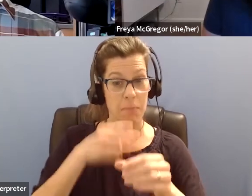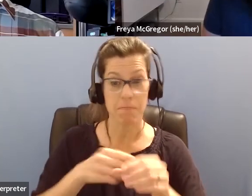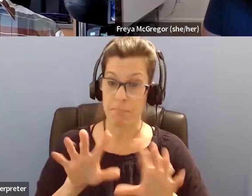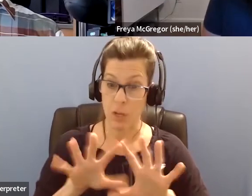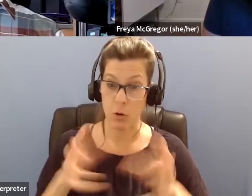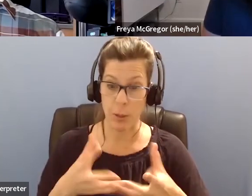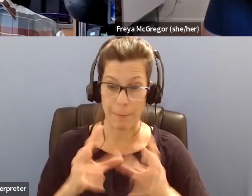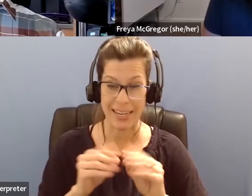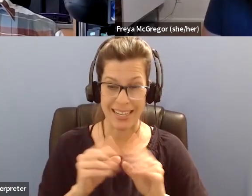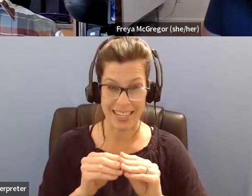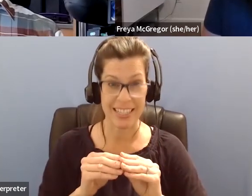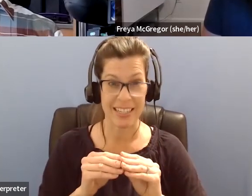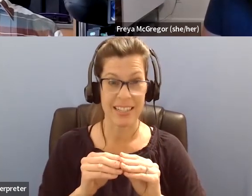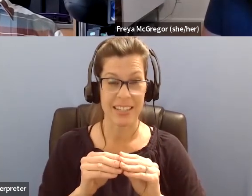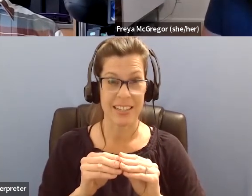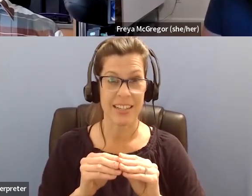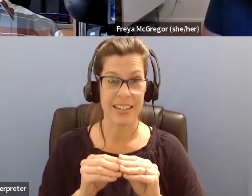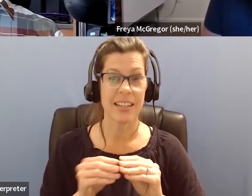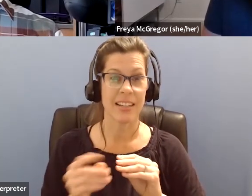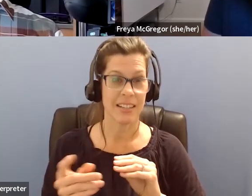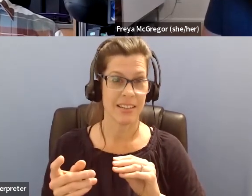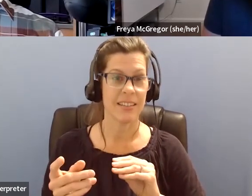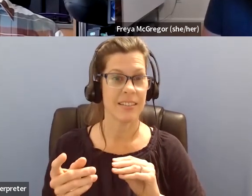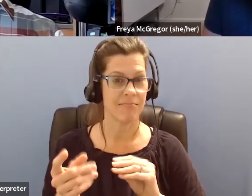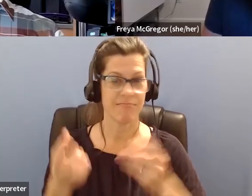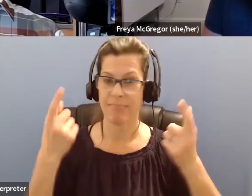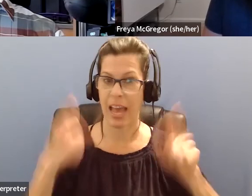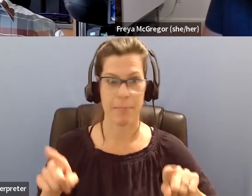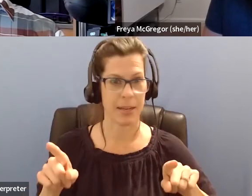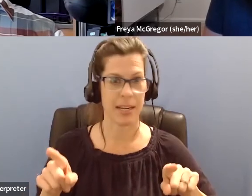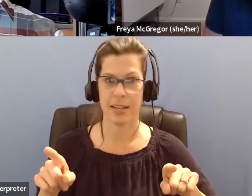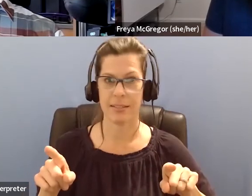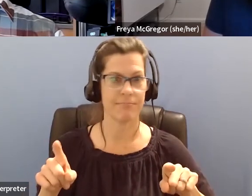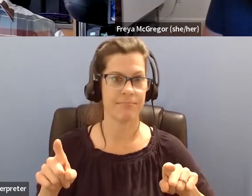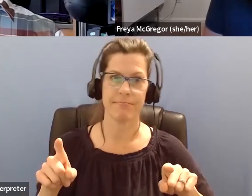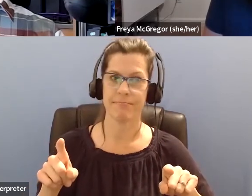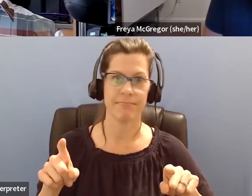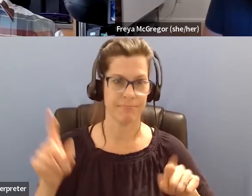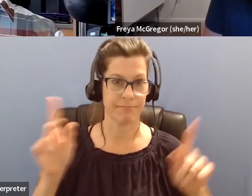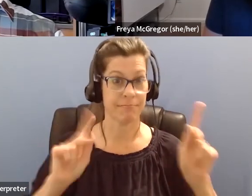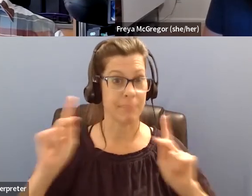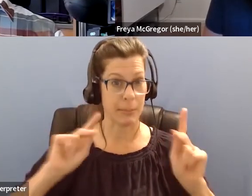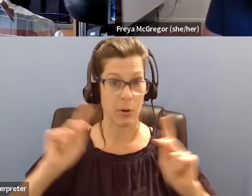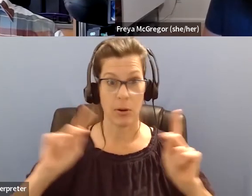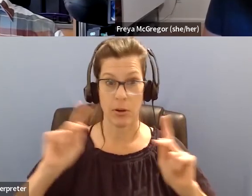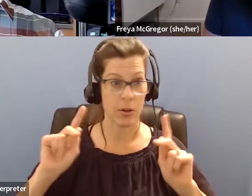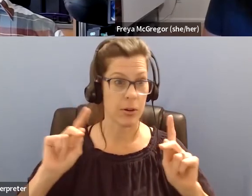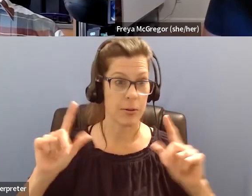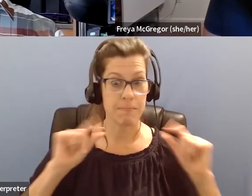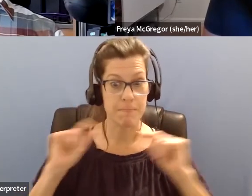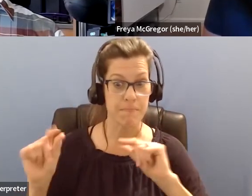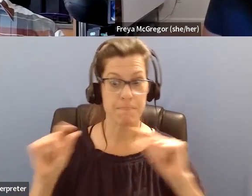so there is this movement. Um, and I, and I'm really excited about it, um,